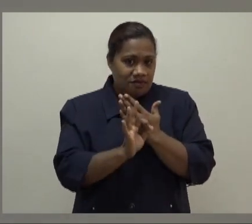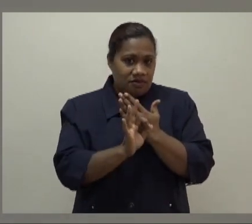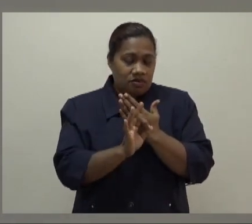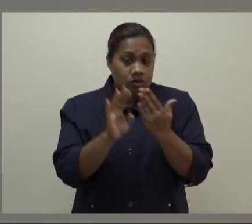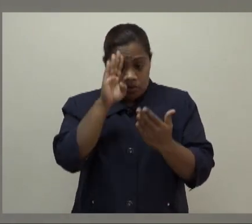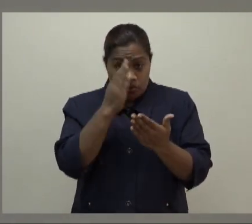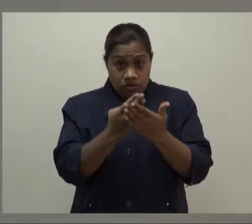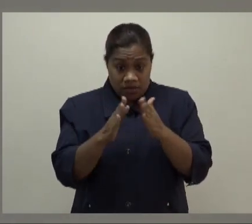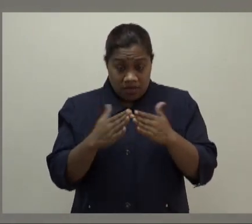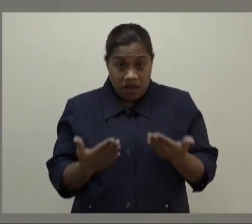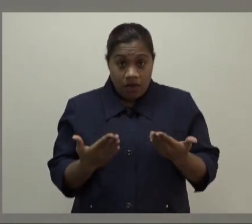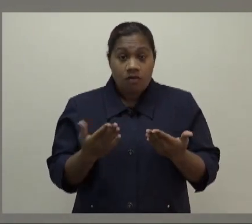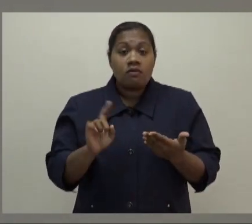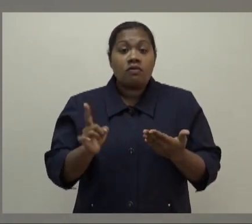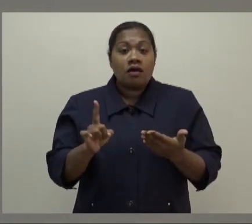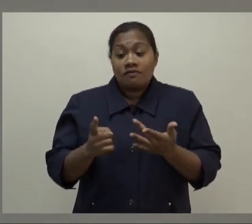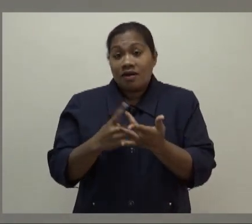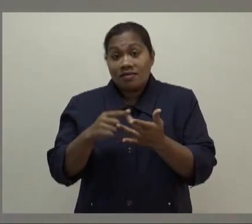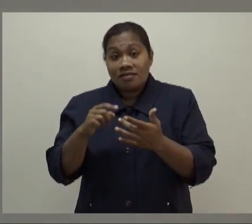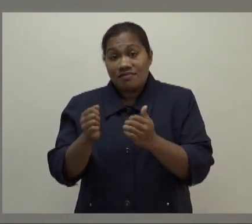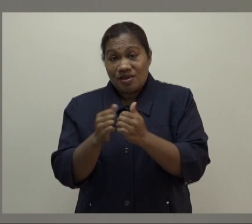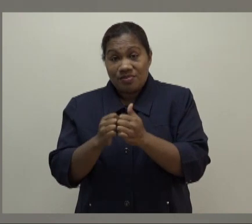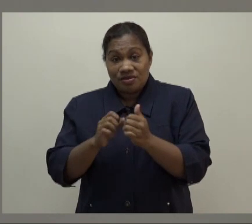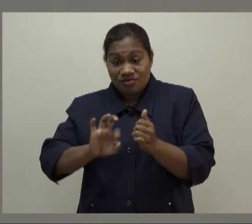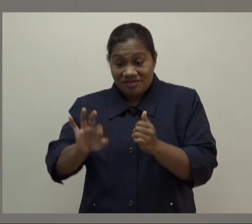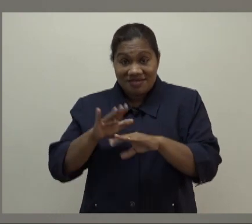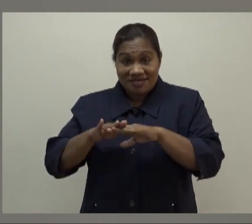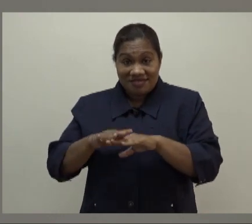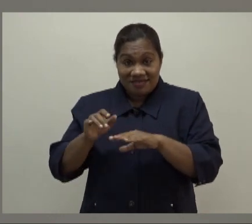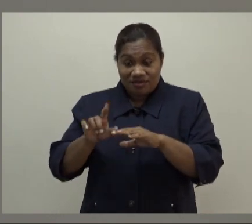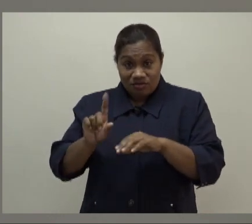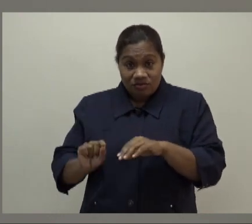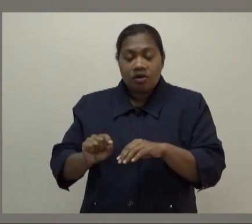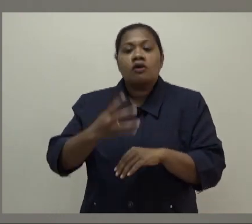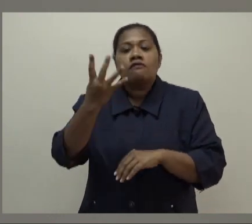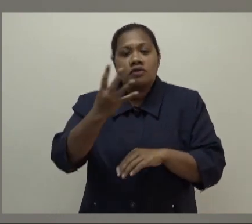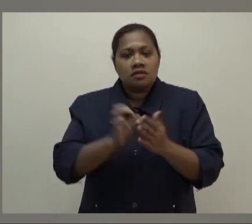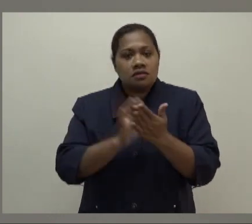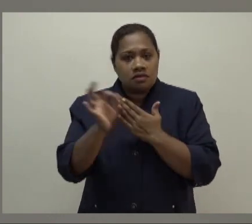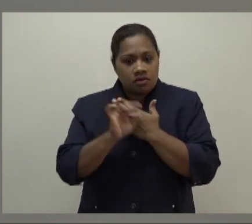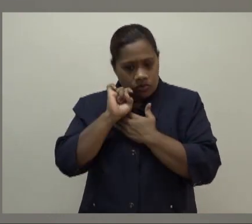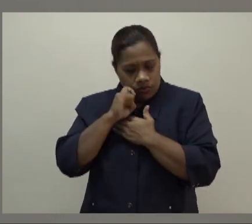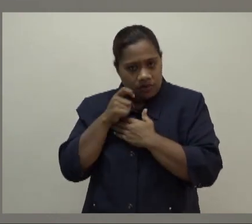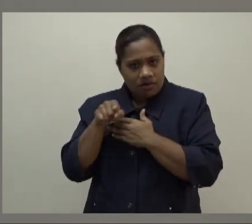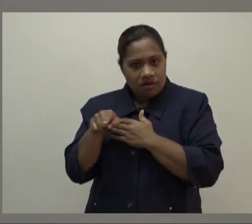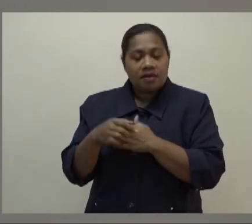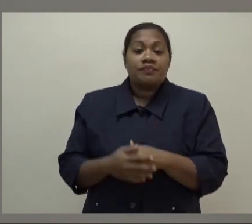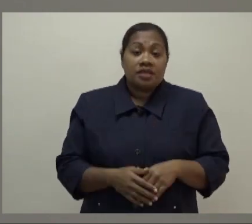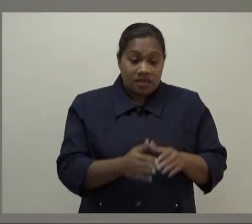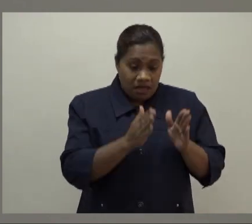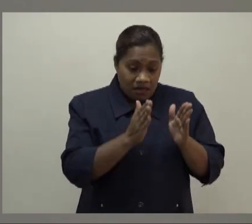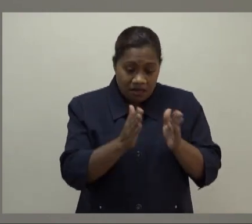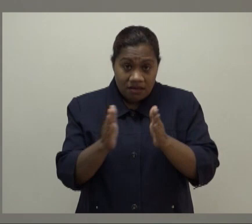Students will now sit for the remaining papers from 14th February. The order of papers will remain the same as it